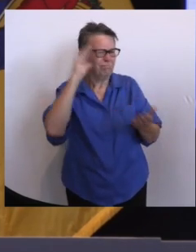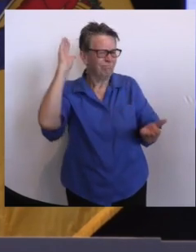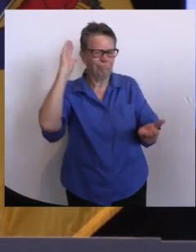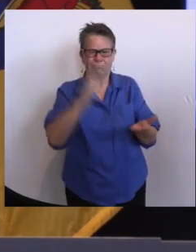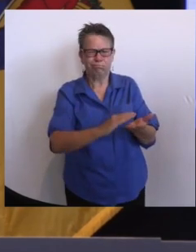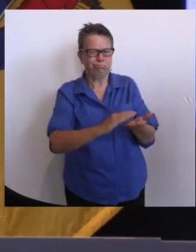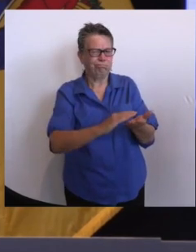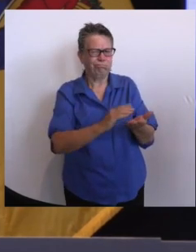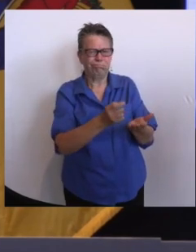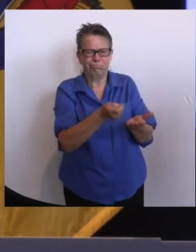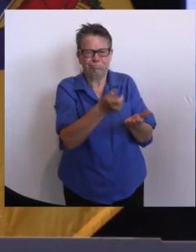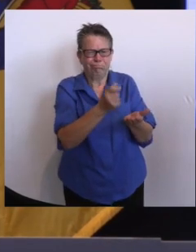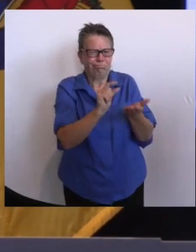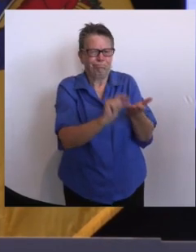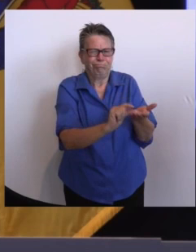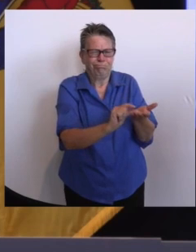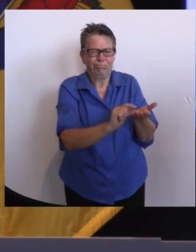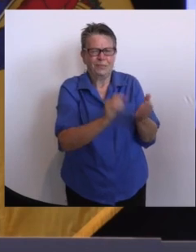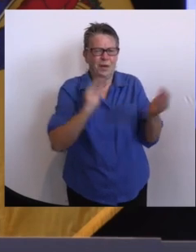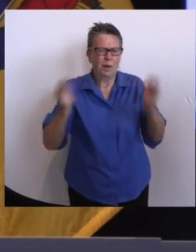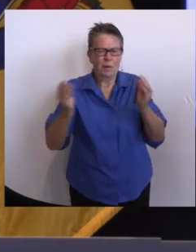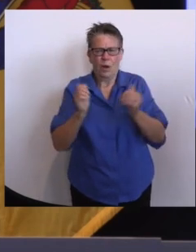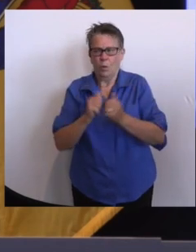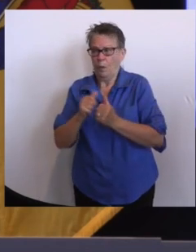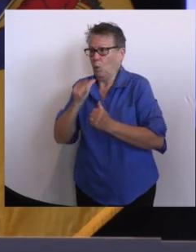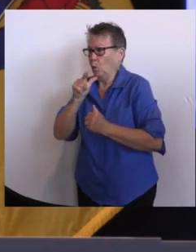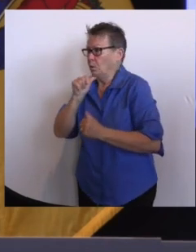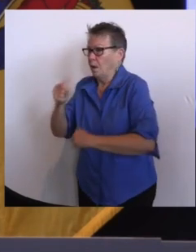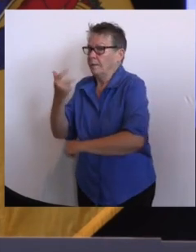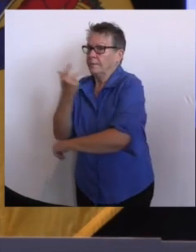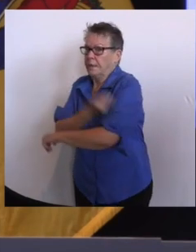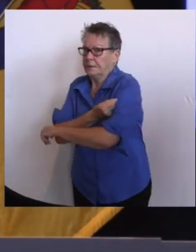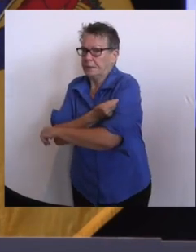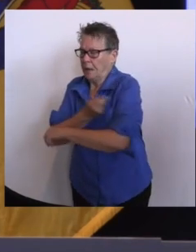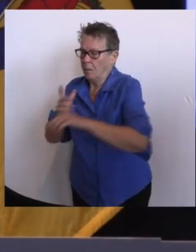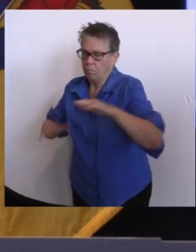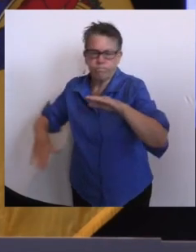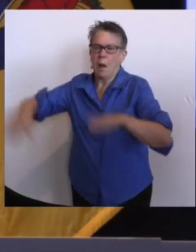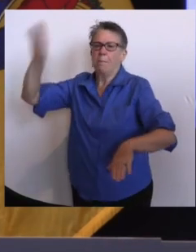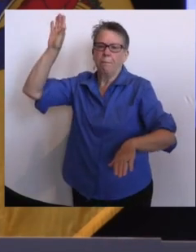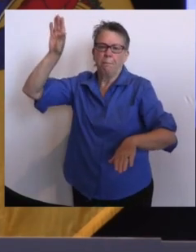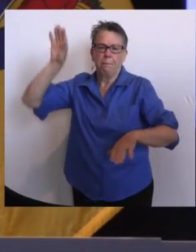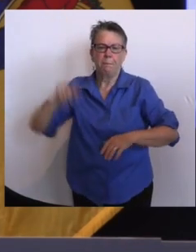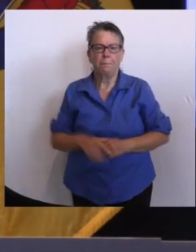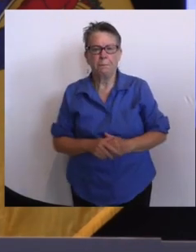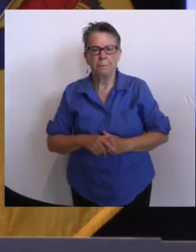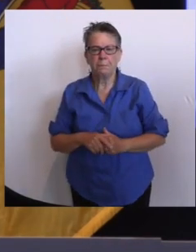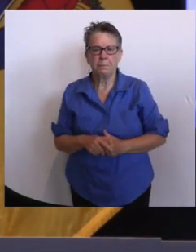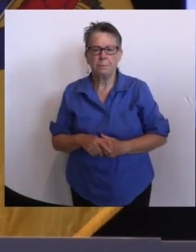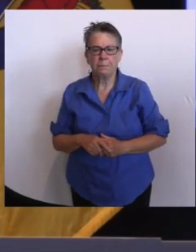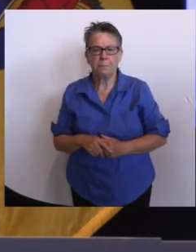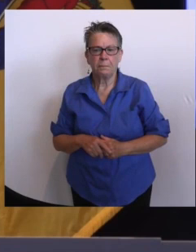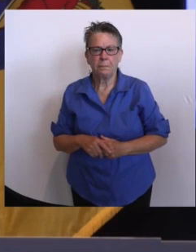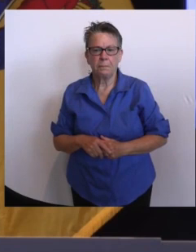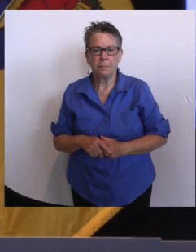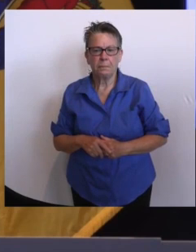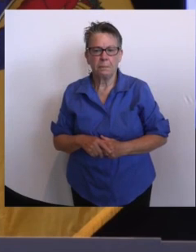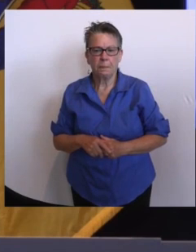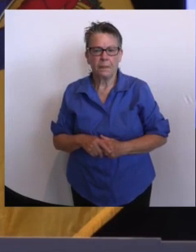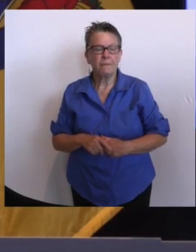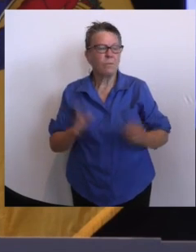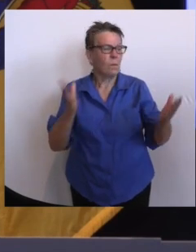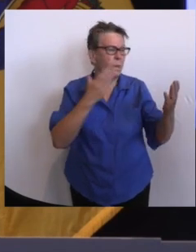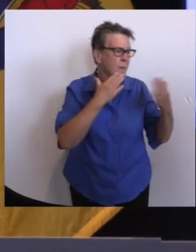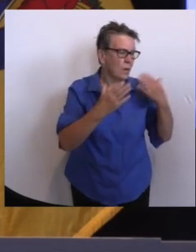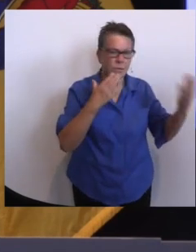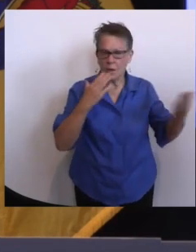Judy, Ed, thank you. Pat, Paramel, Mahan, everybody. Thank you. Matt had the mic today. Thank you, Matt. Again, we'll be back